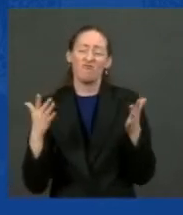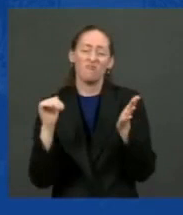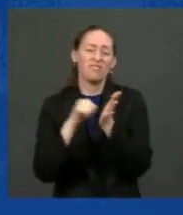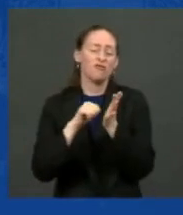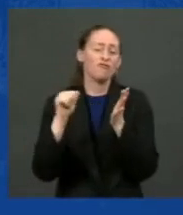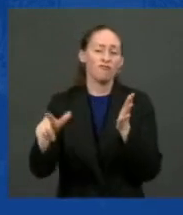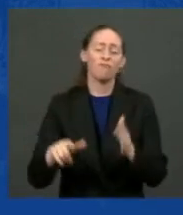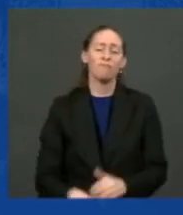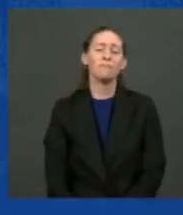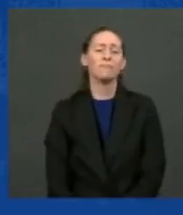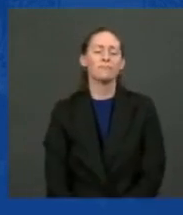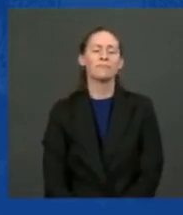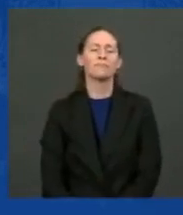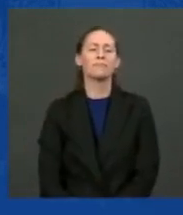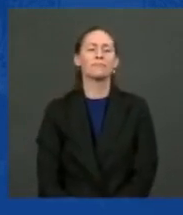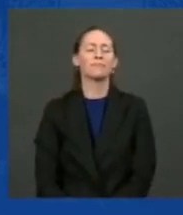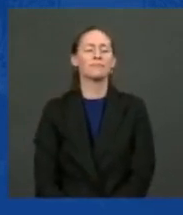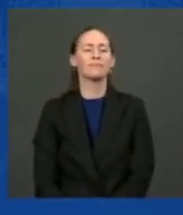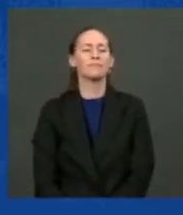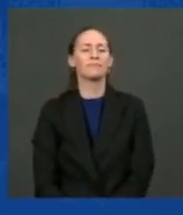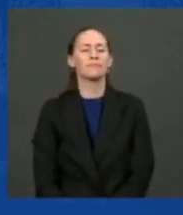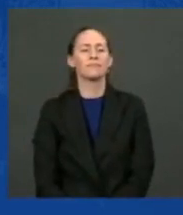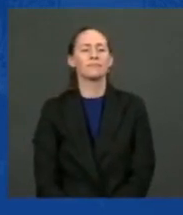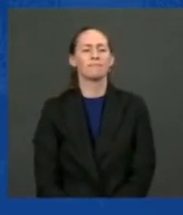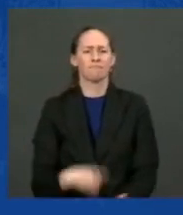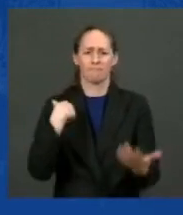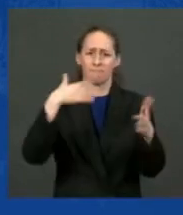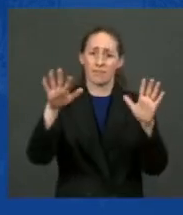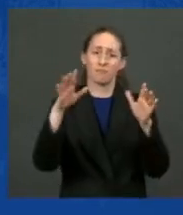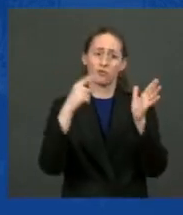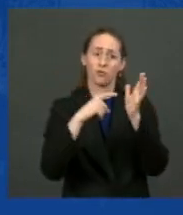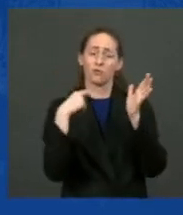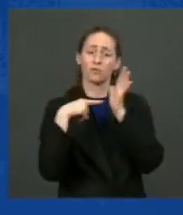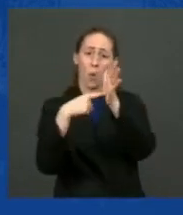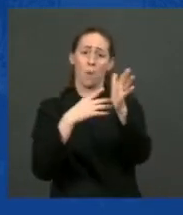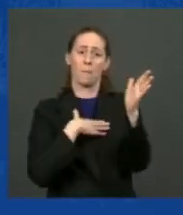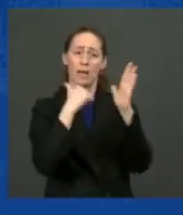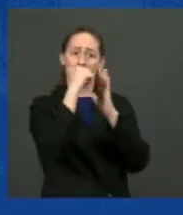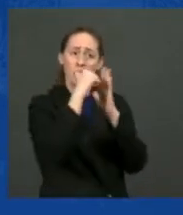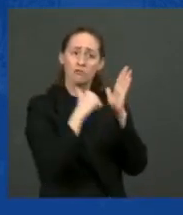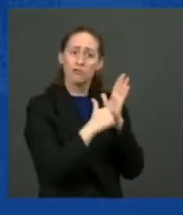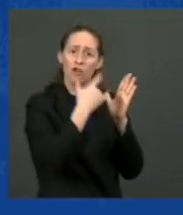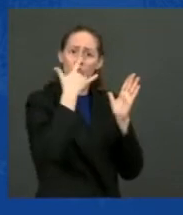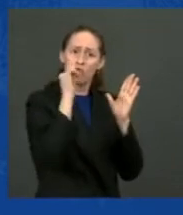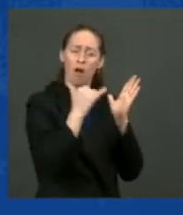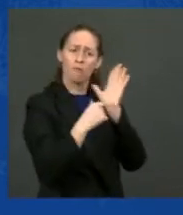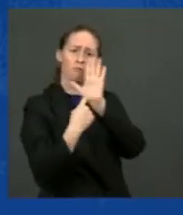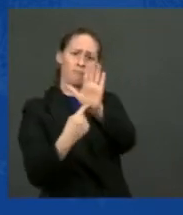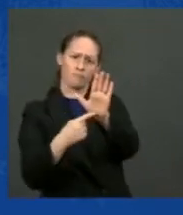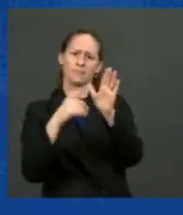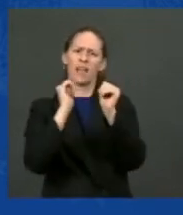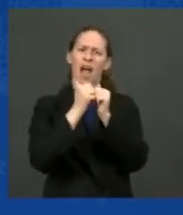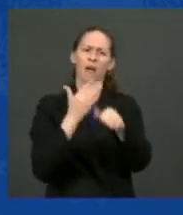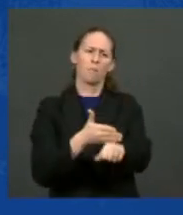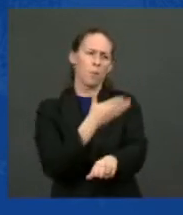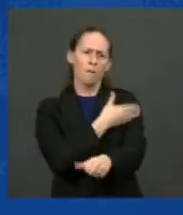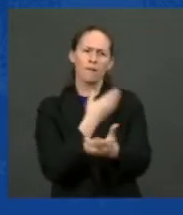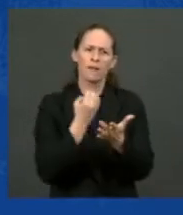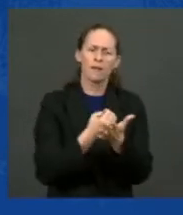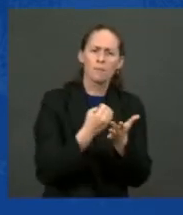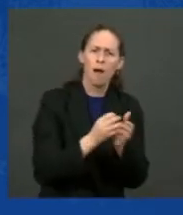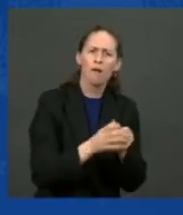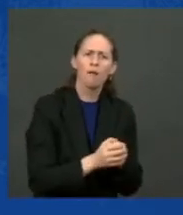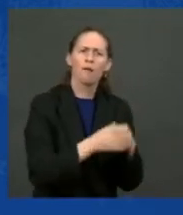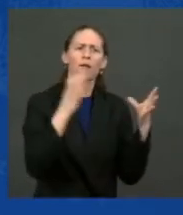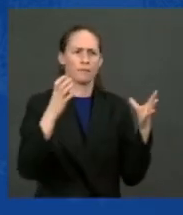I took this agenda to the country. They said it was time to build an economy that looks out from Scranton, Pennsylvania, where I grew